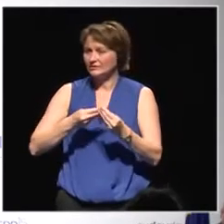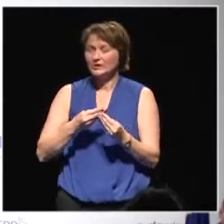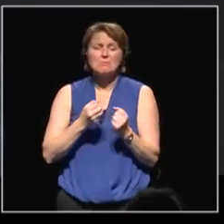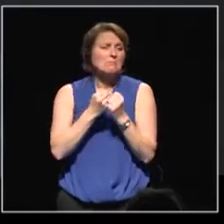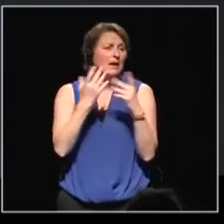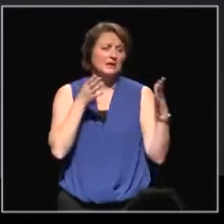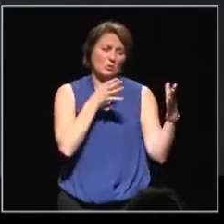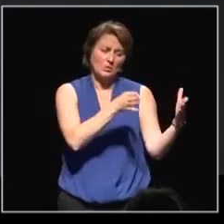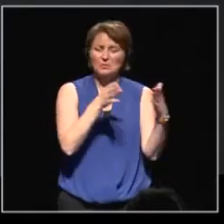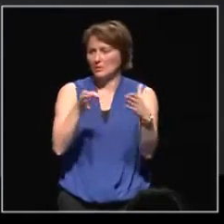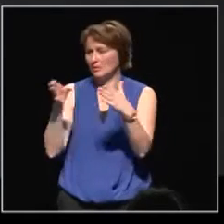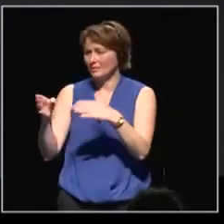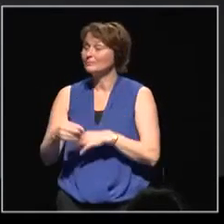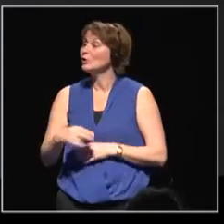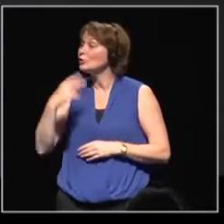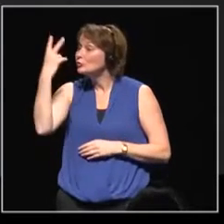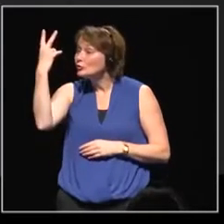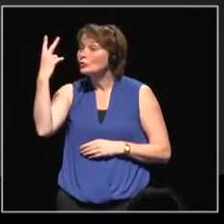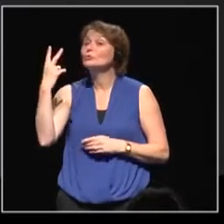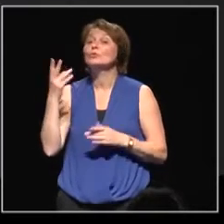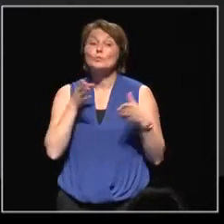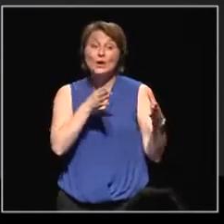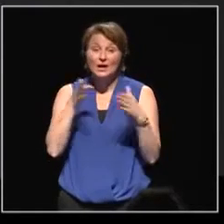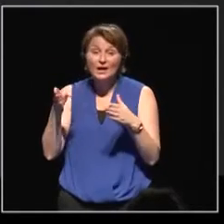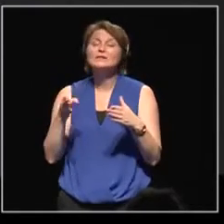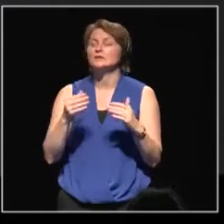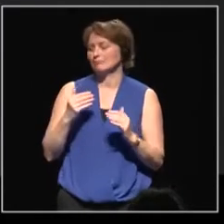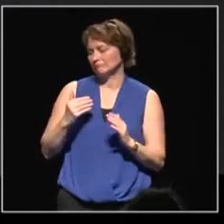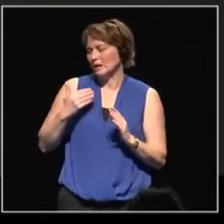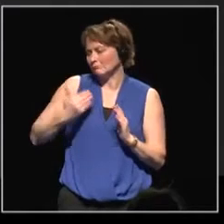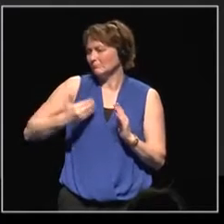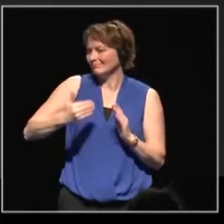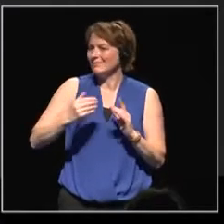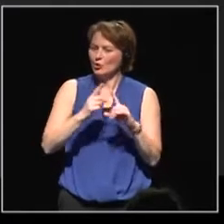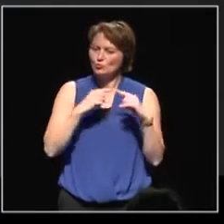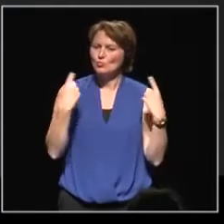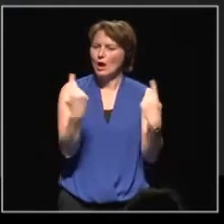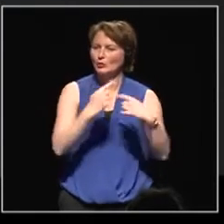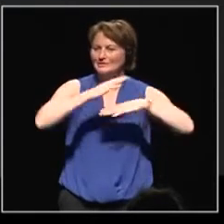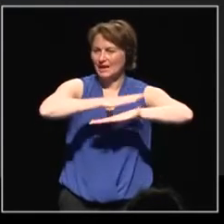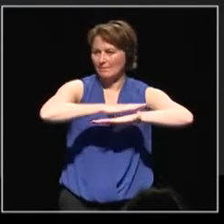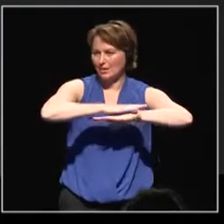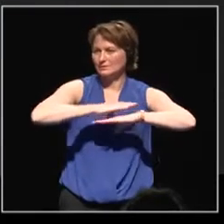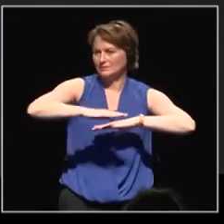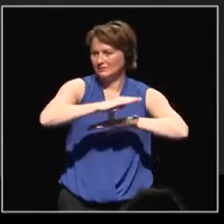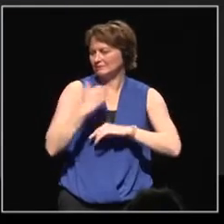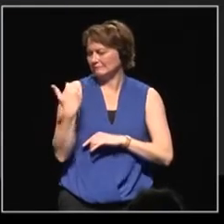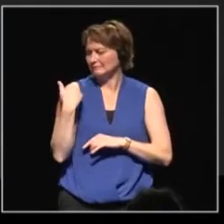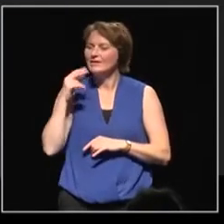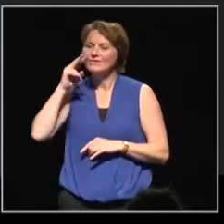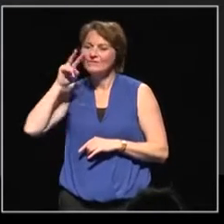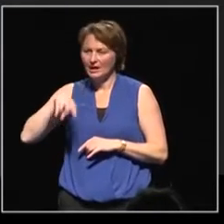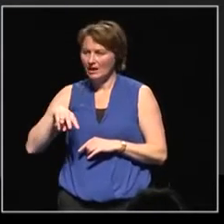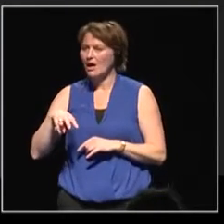key ways is with our regular round tables. We meet twice per year. We just met in Vienna in March.